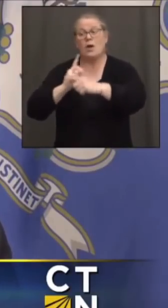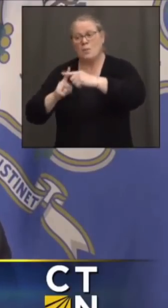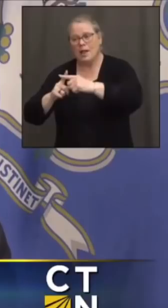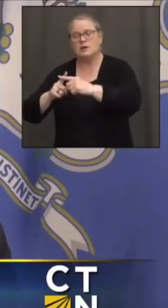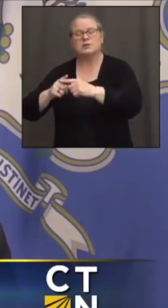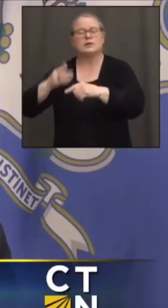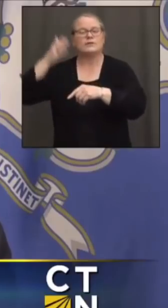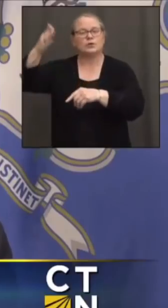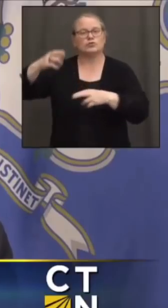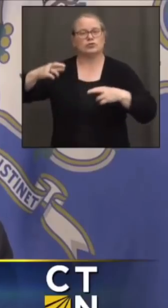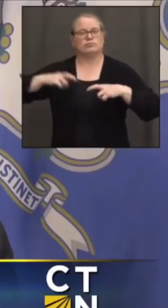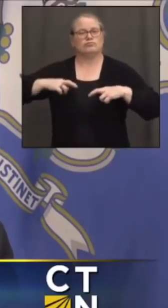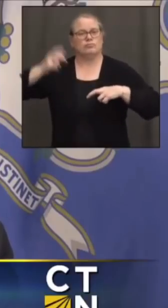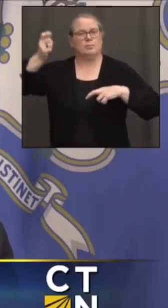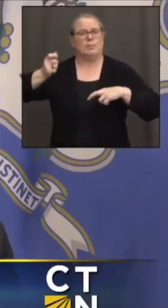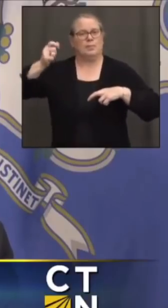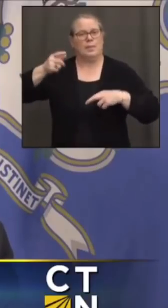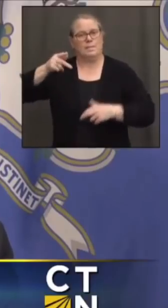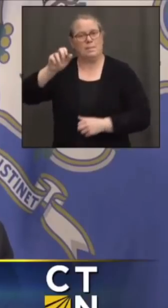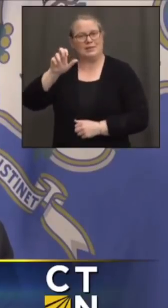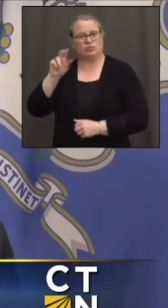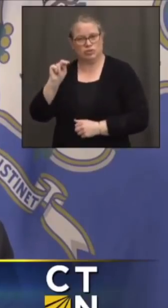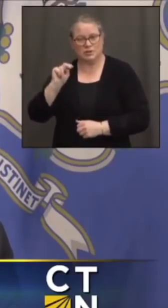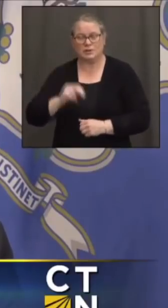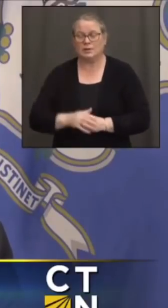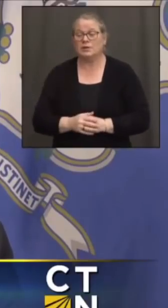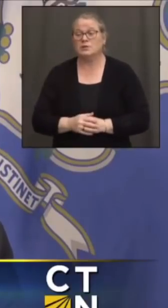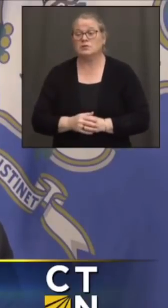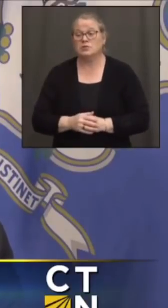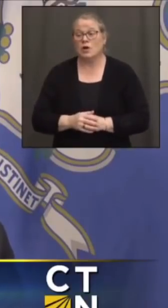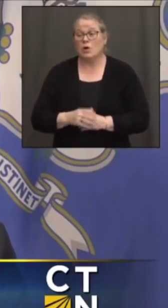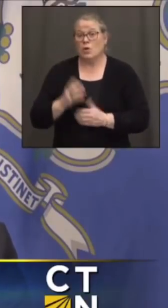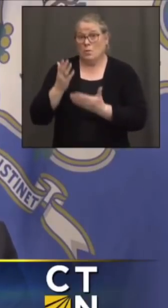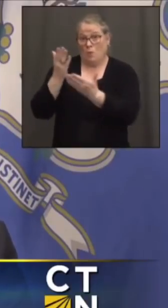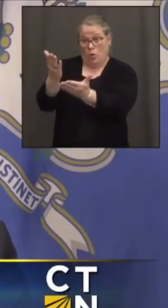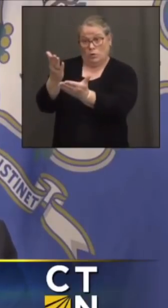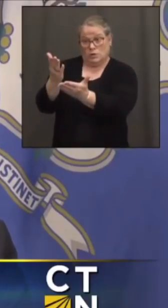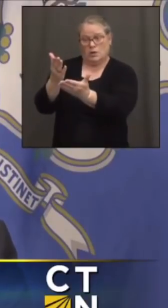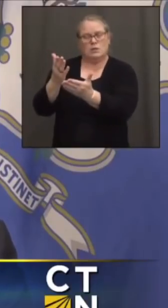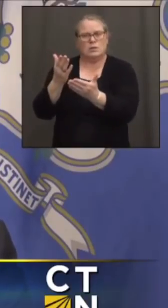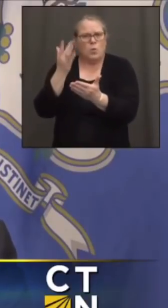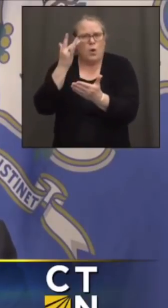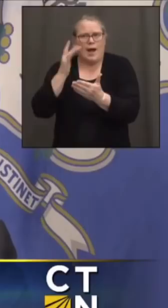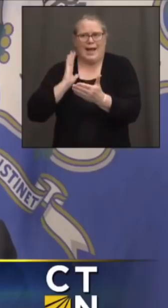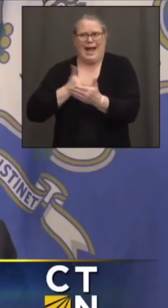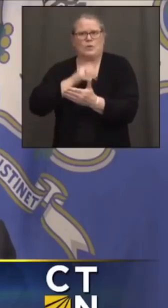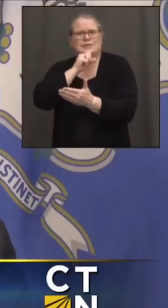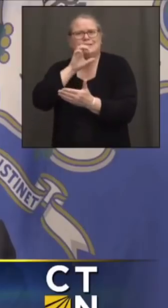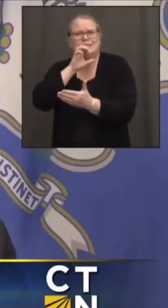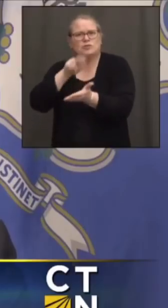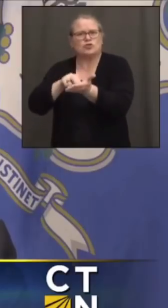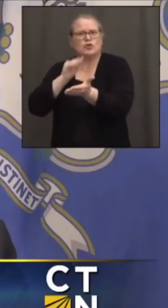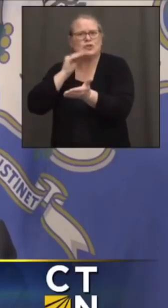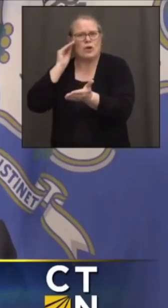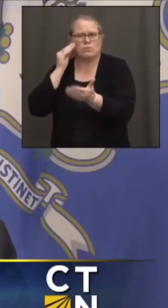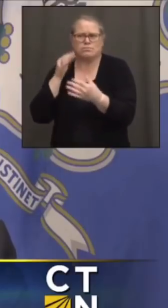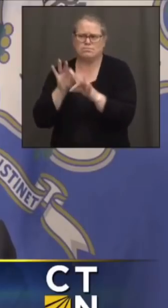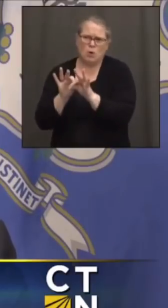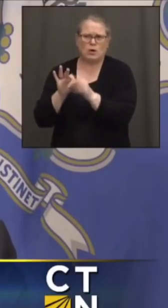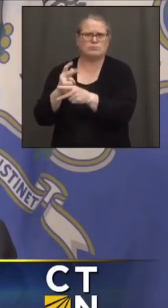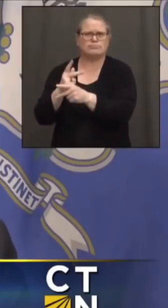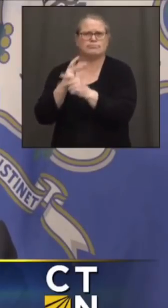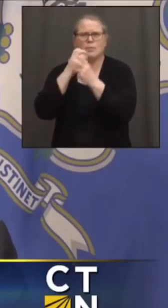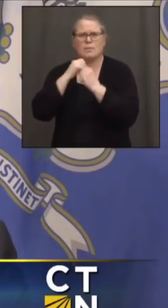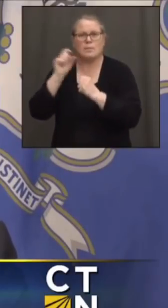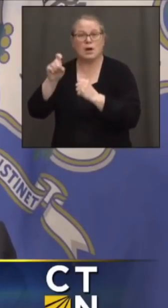an aggressive proposal on the table because there's nothing more important than taking care of our seniors. And I hope to God the nurses